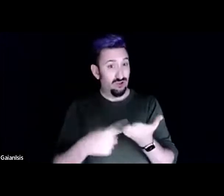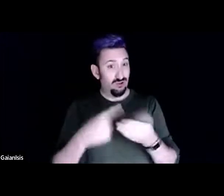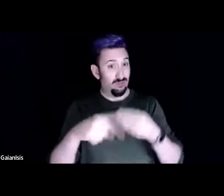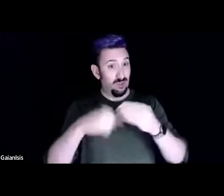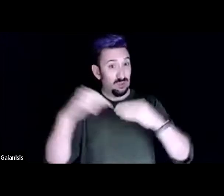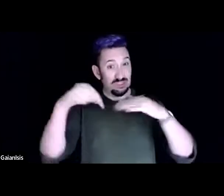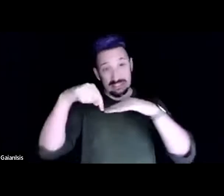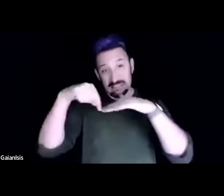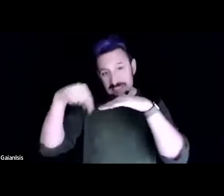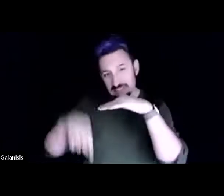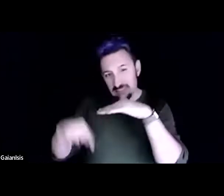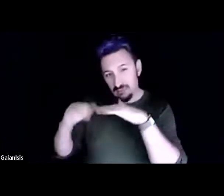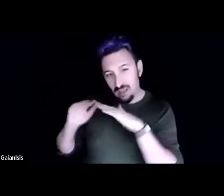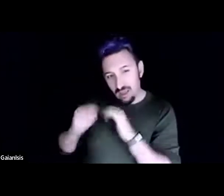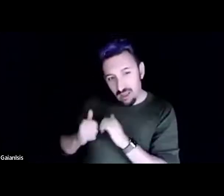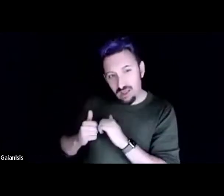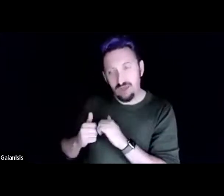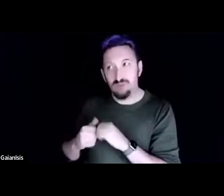went into